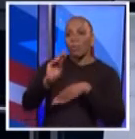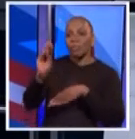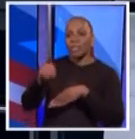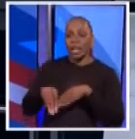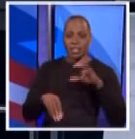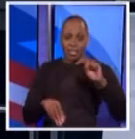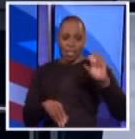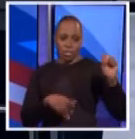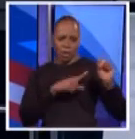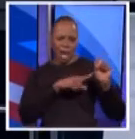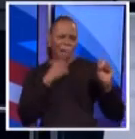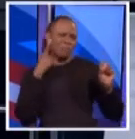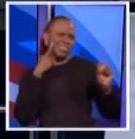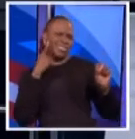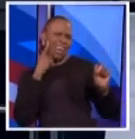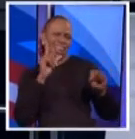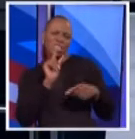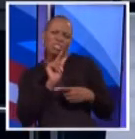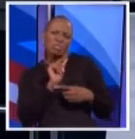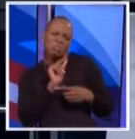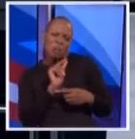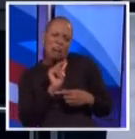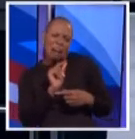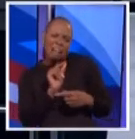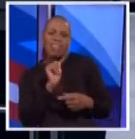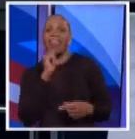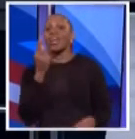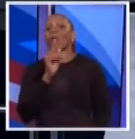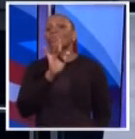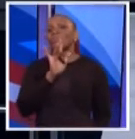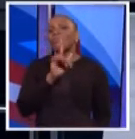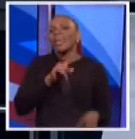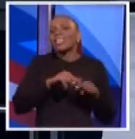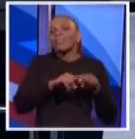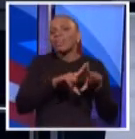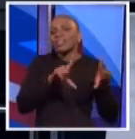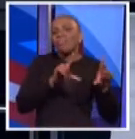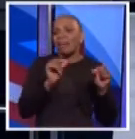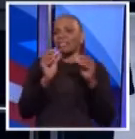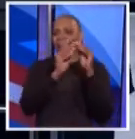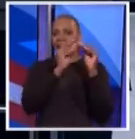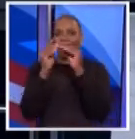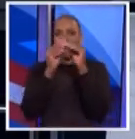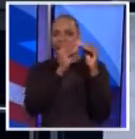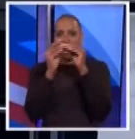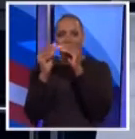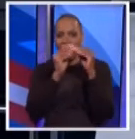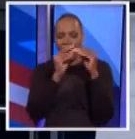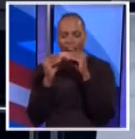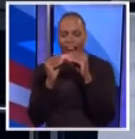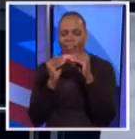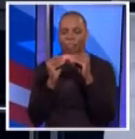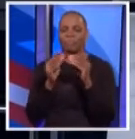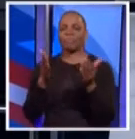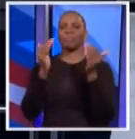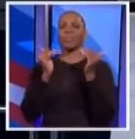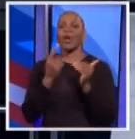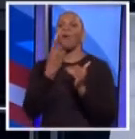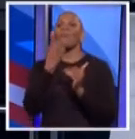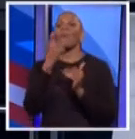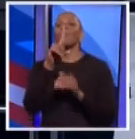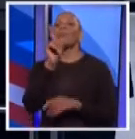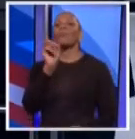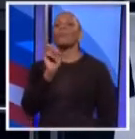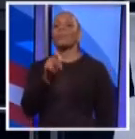I'm at 20%. I don't know if I always can get up to 25%, depending on the paycheck and This isn't a bidding process, Scott. This is not. Okay. One more